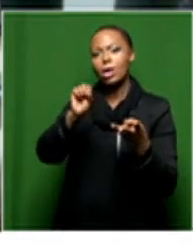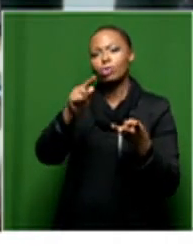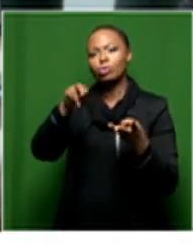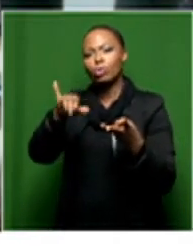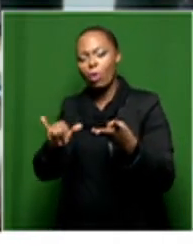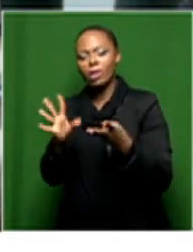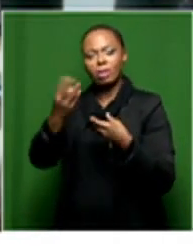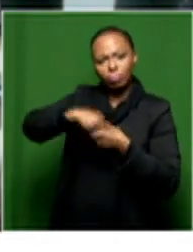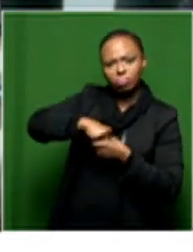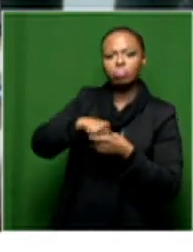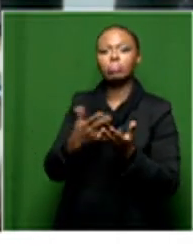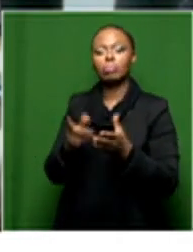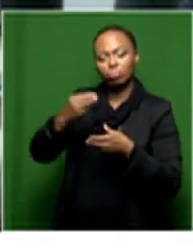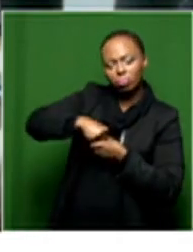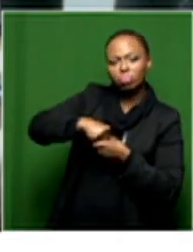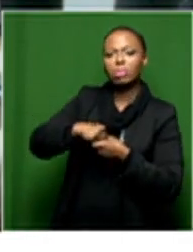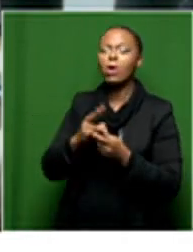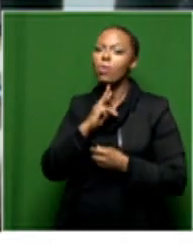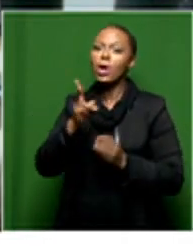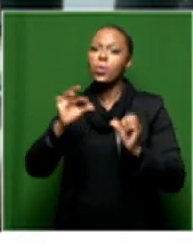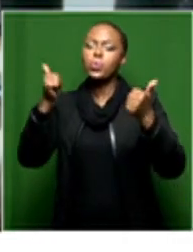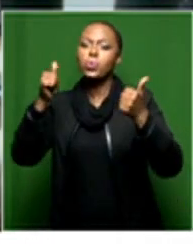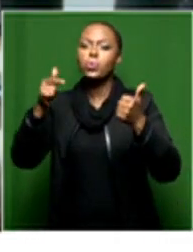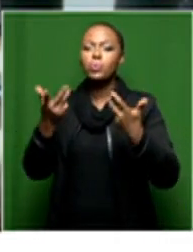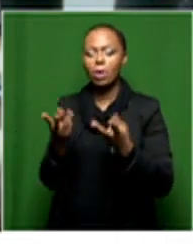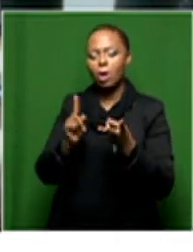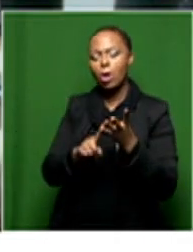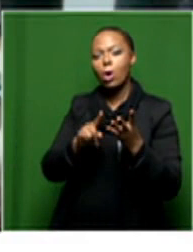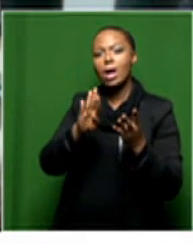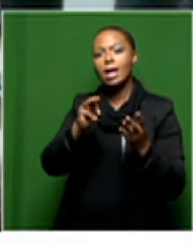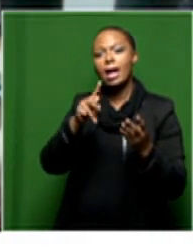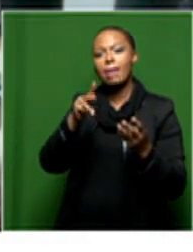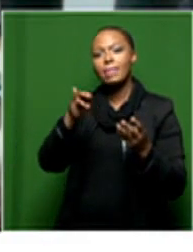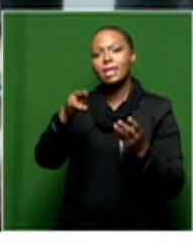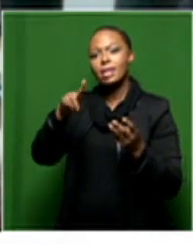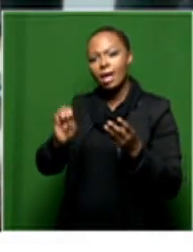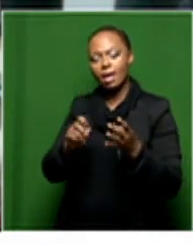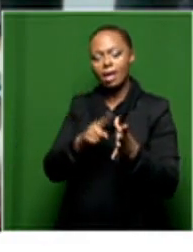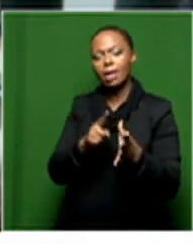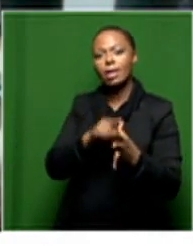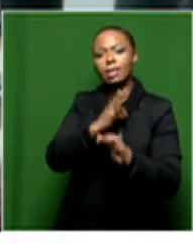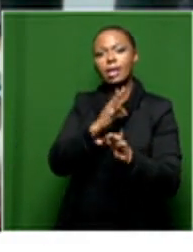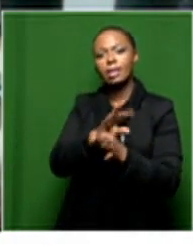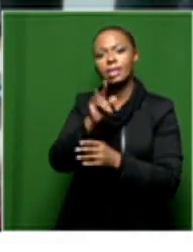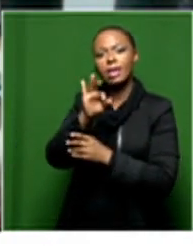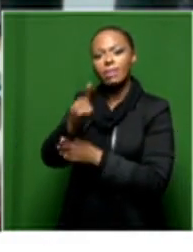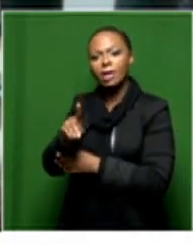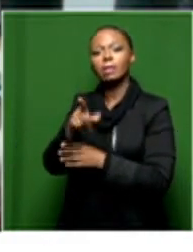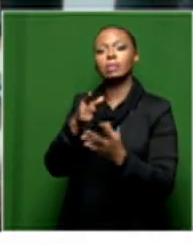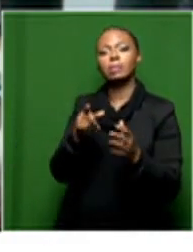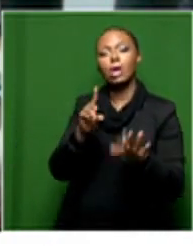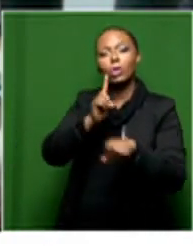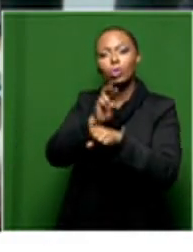on also the masculine voice that is coming through. We have Kokonit Gabyde. We have Vandadette David on the drums. We have